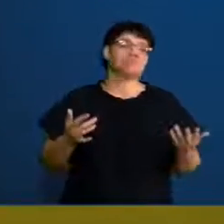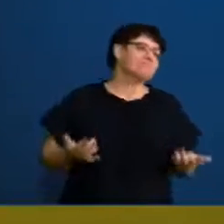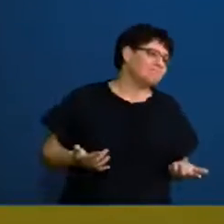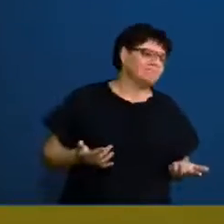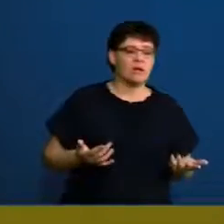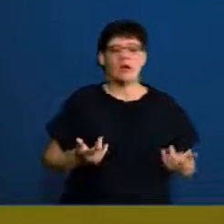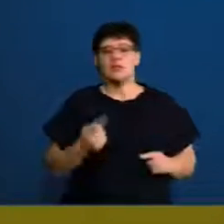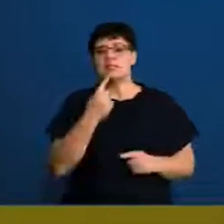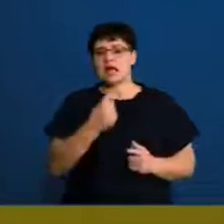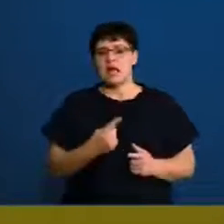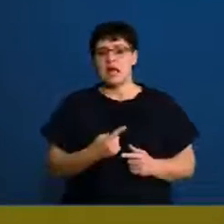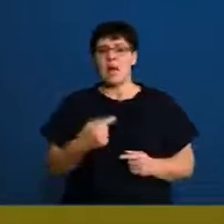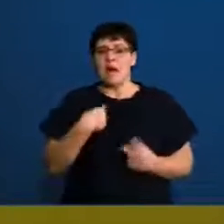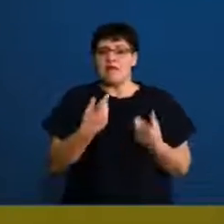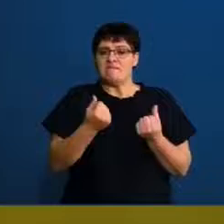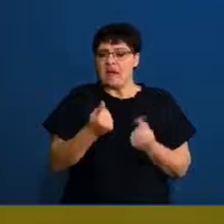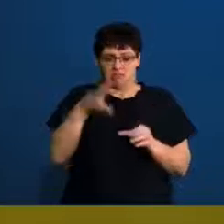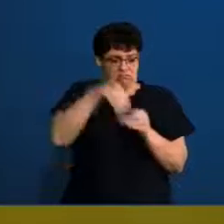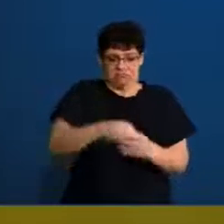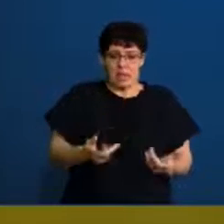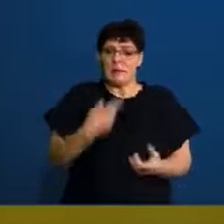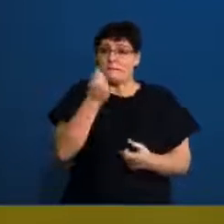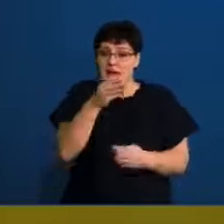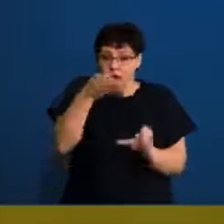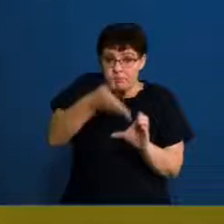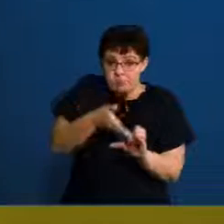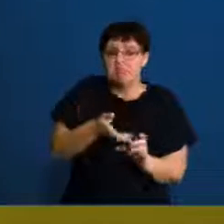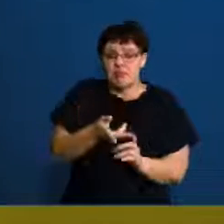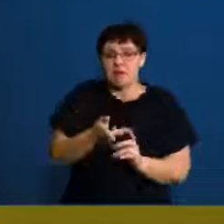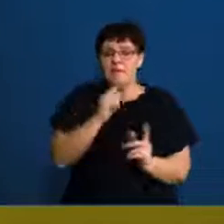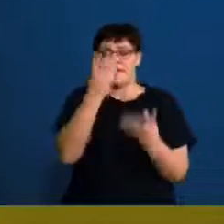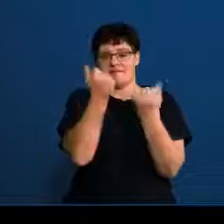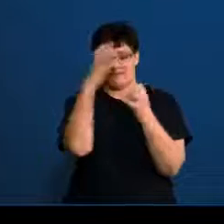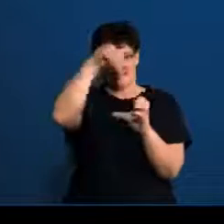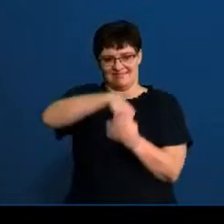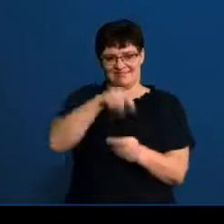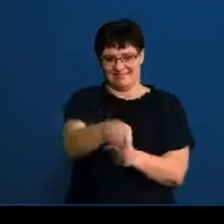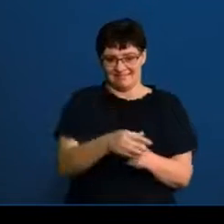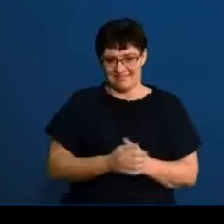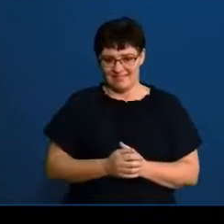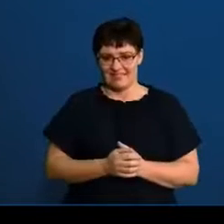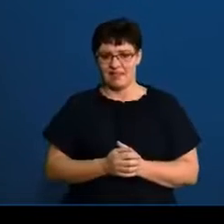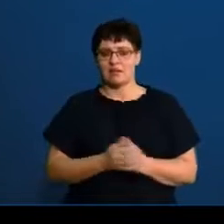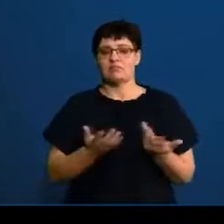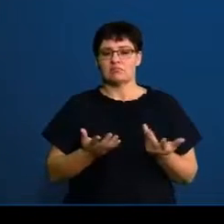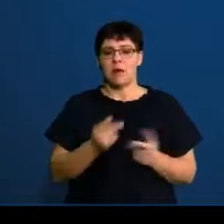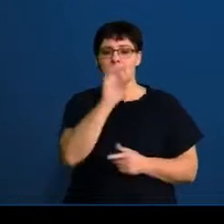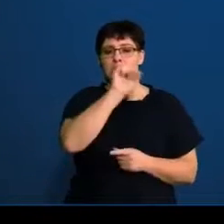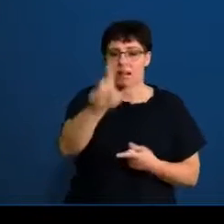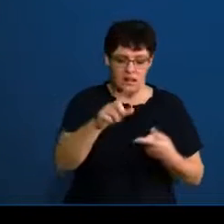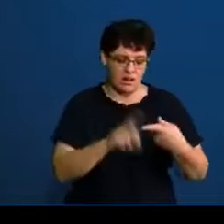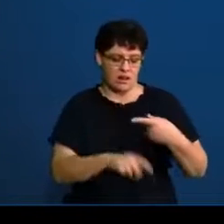it's really hard to say what finance could be, but if it's got money in it, finance. You might have different bills,